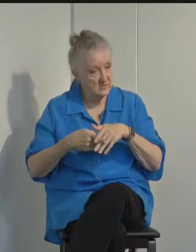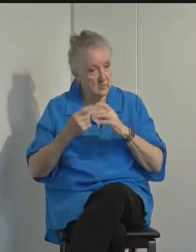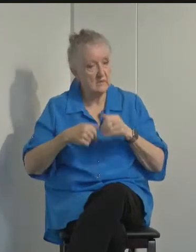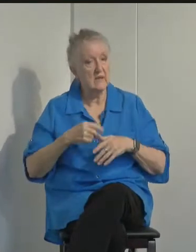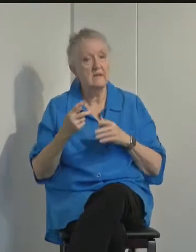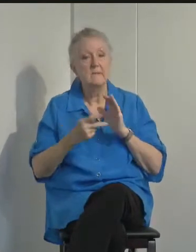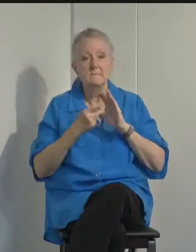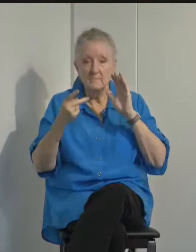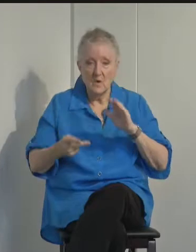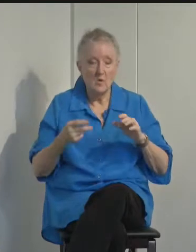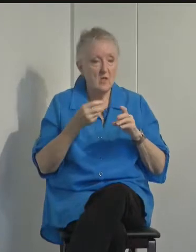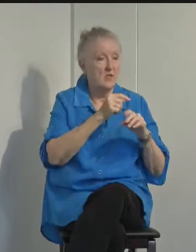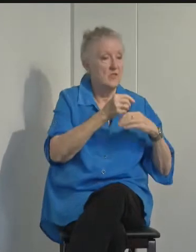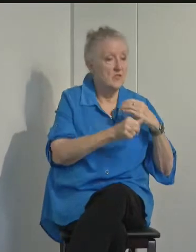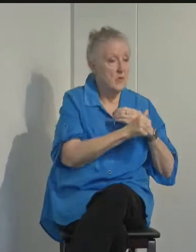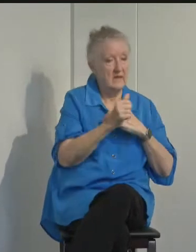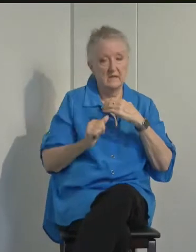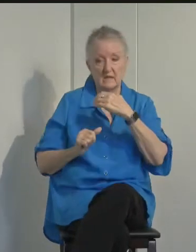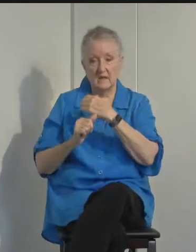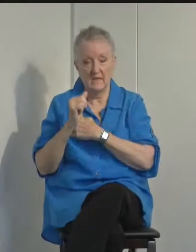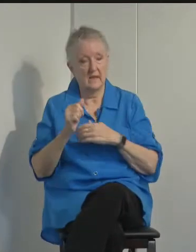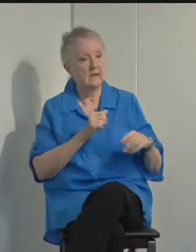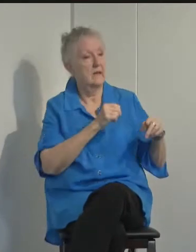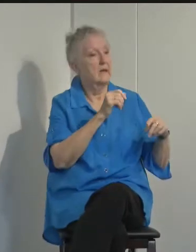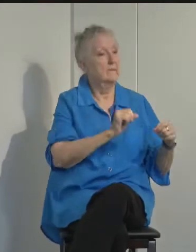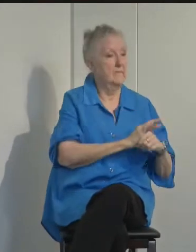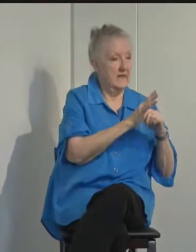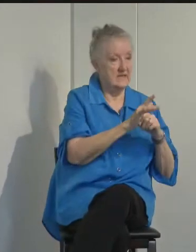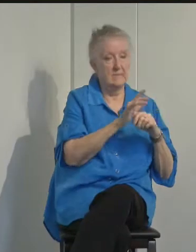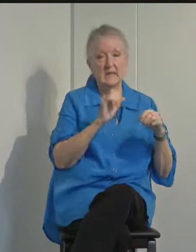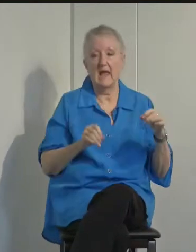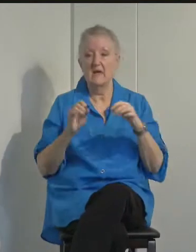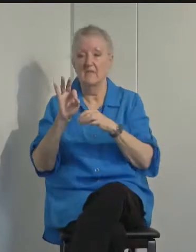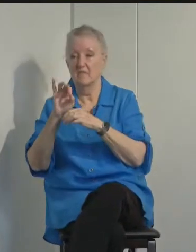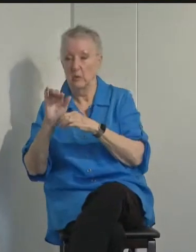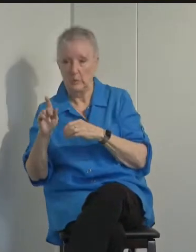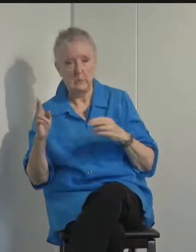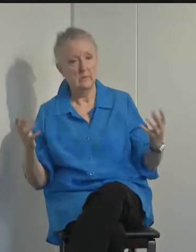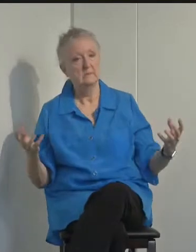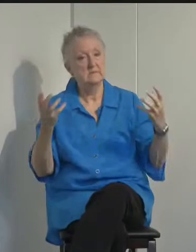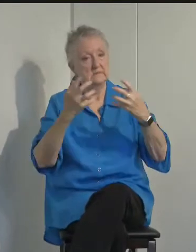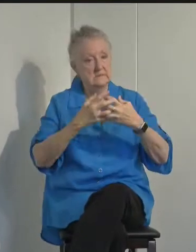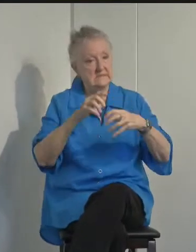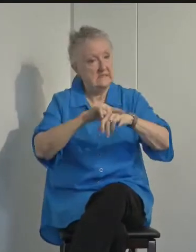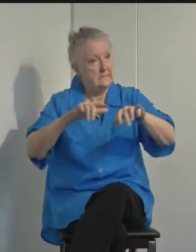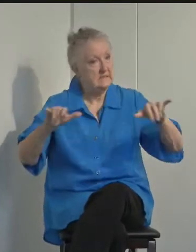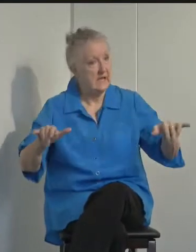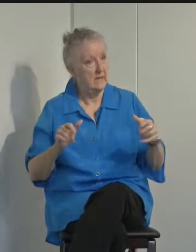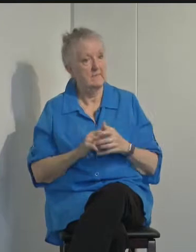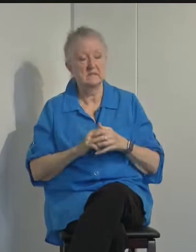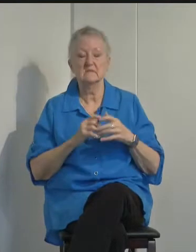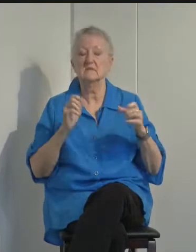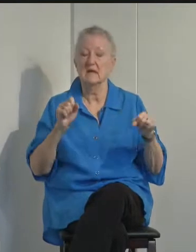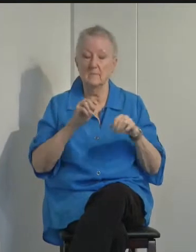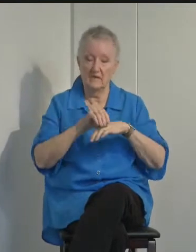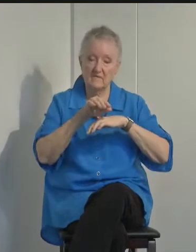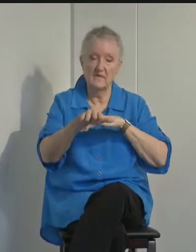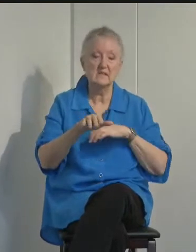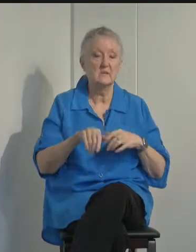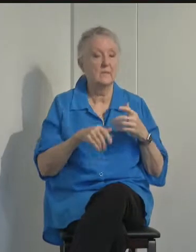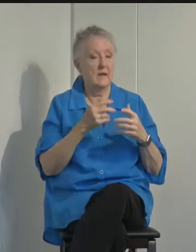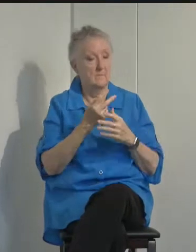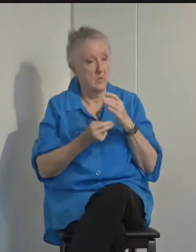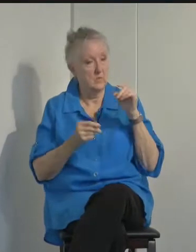influenza and COVID-19. On top of the health challenges that one could experience if infected by both the flu and COVID